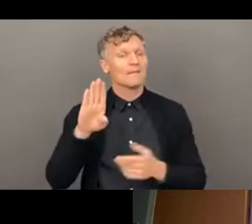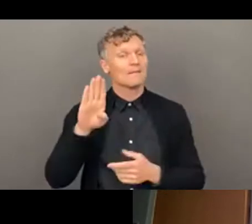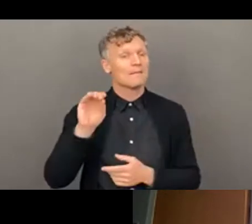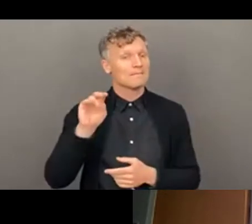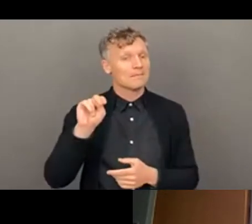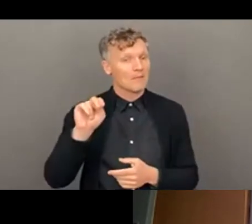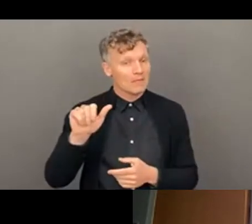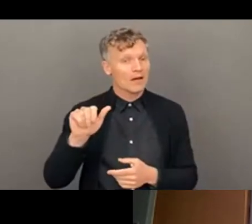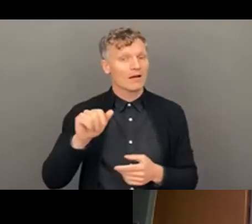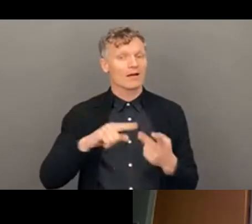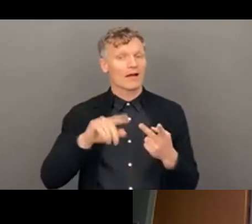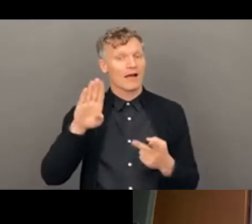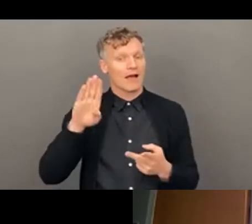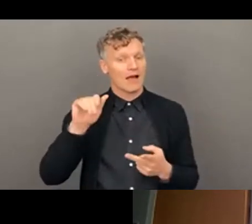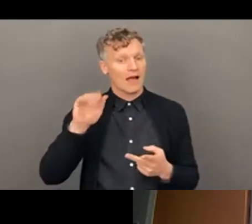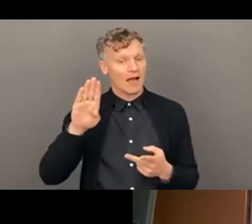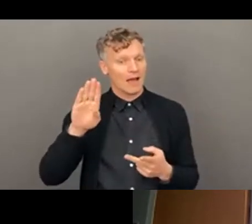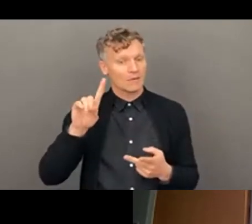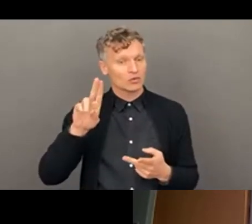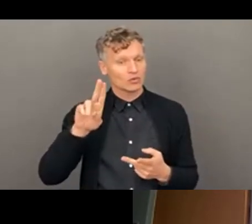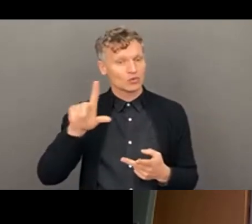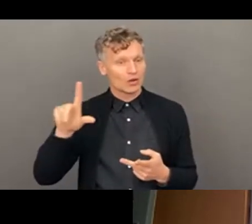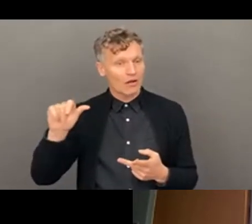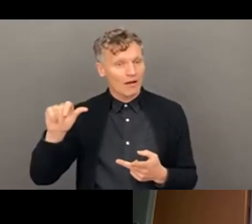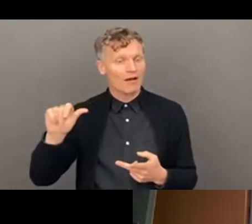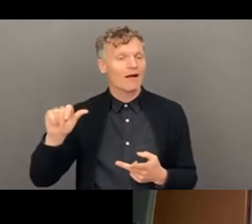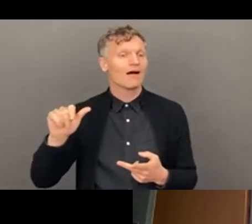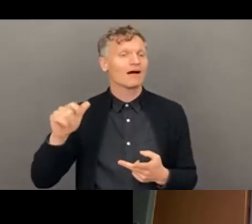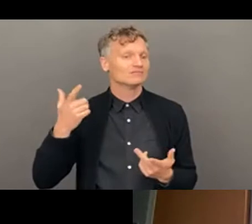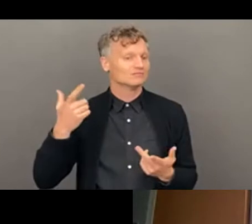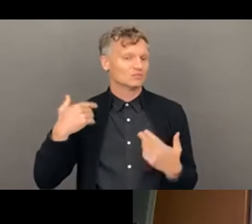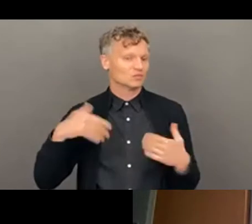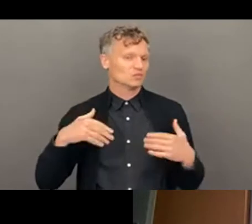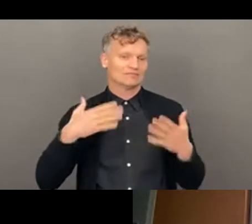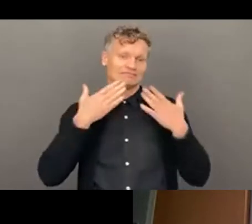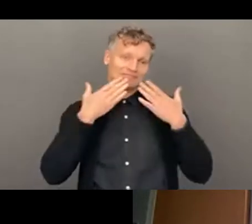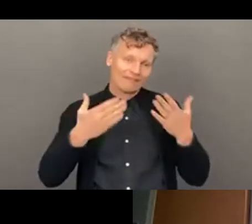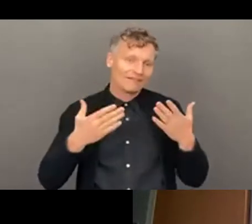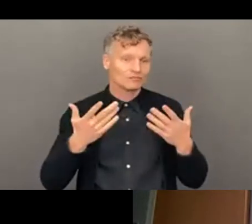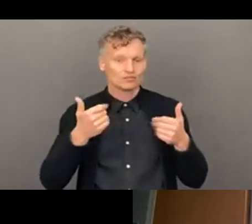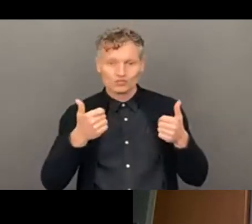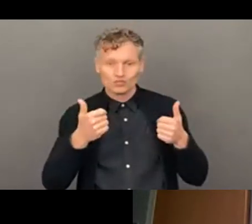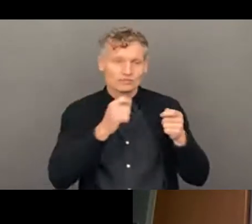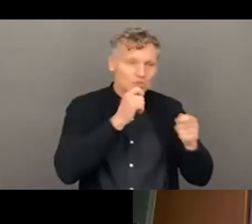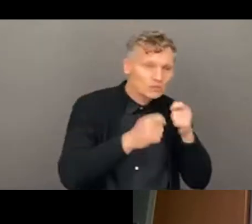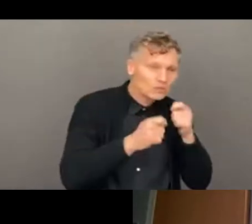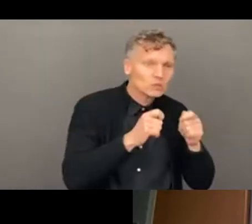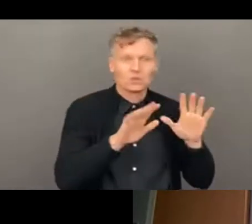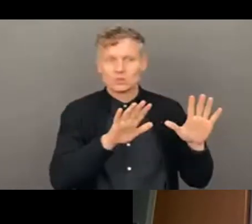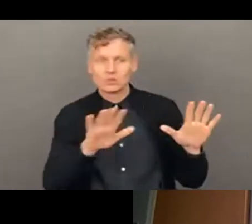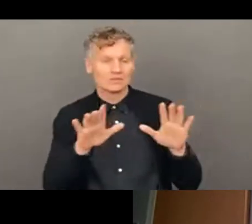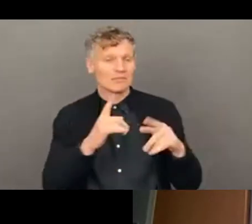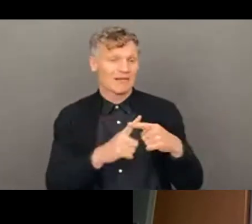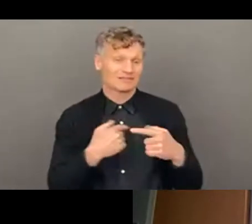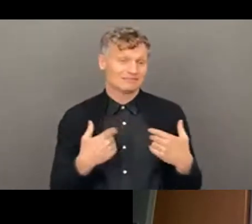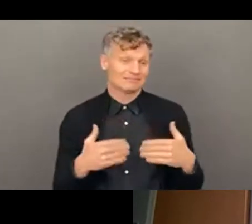um, and to Sharon, of course, who, uh, put the whole thing together and Rachel for her interview. Um, I also really want to